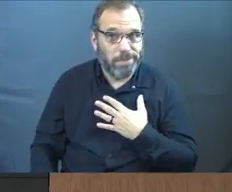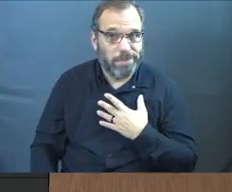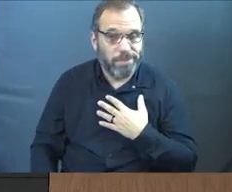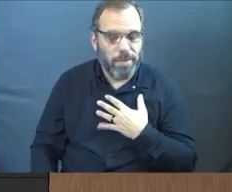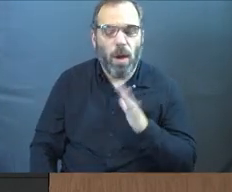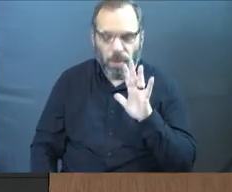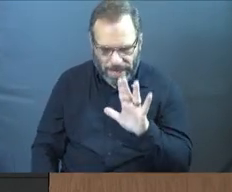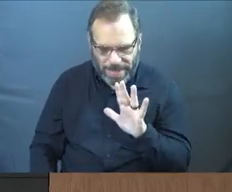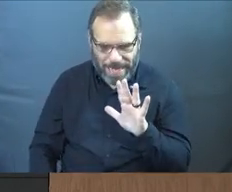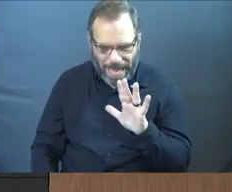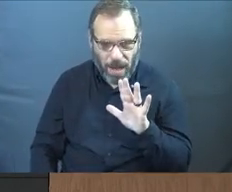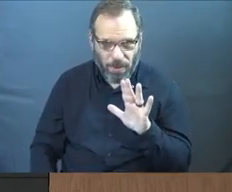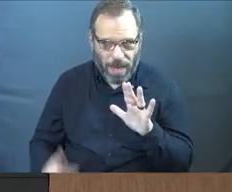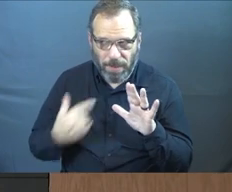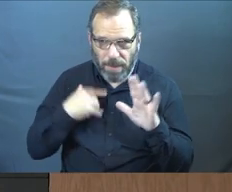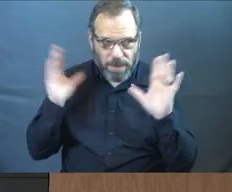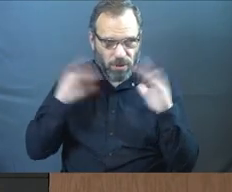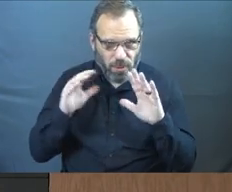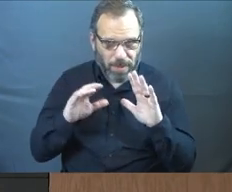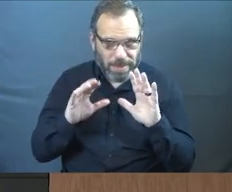Okay, now I'm going to get in some real trouble.